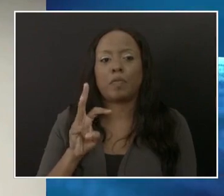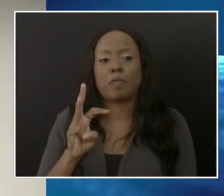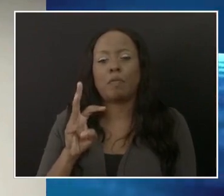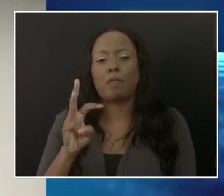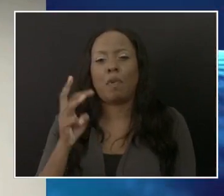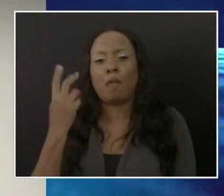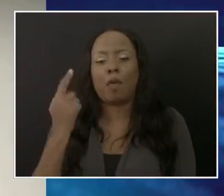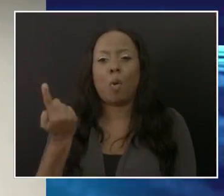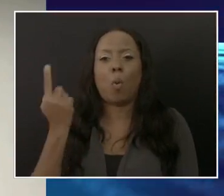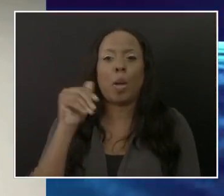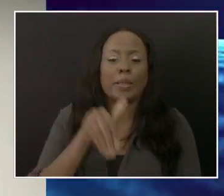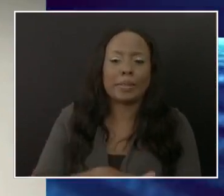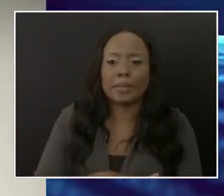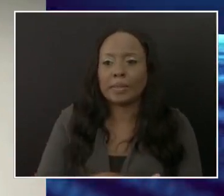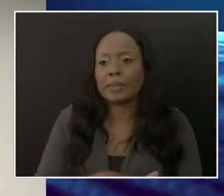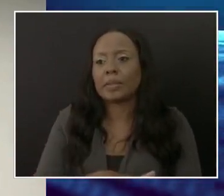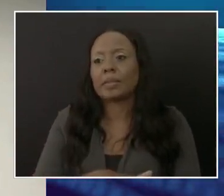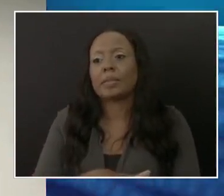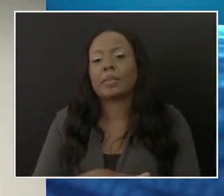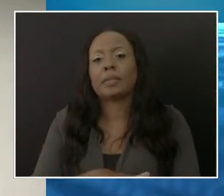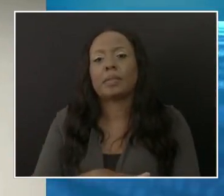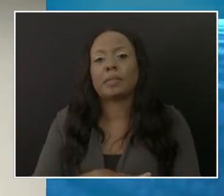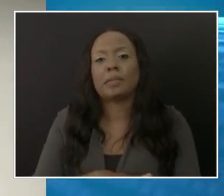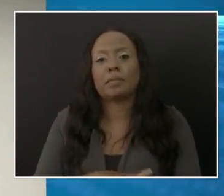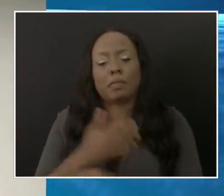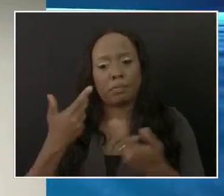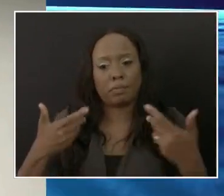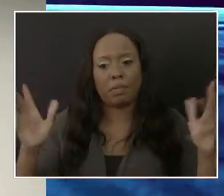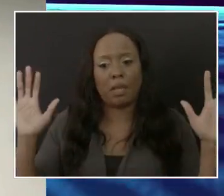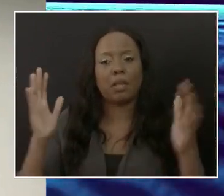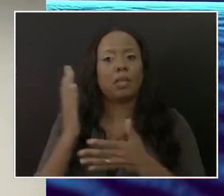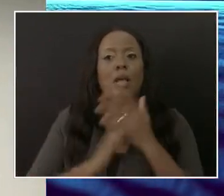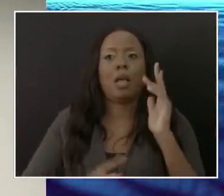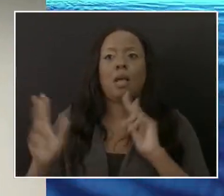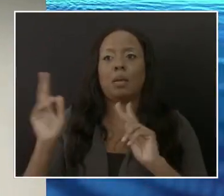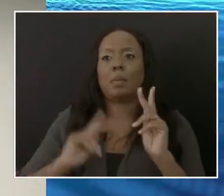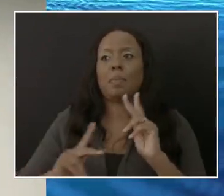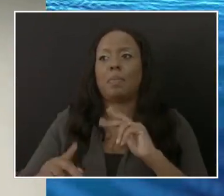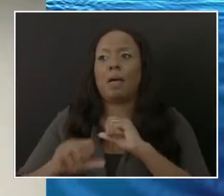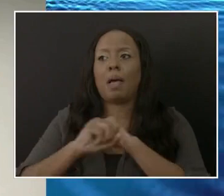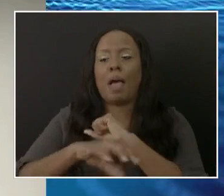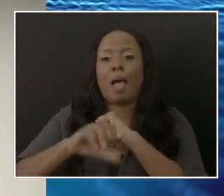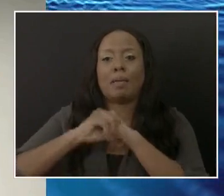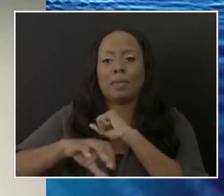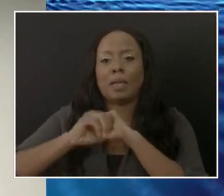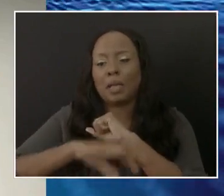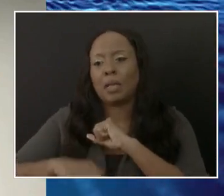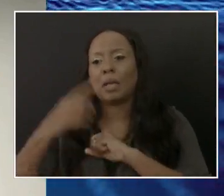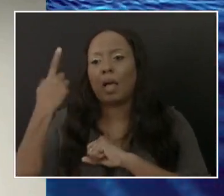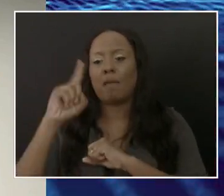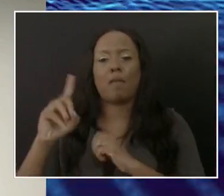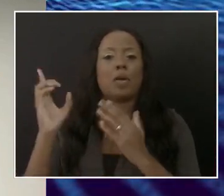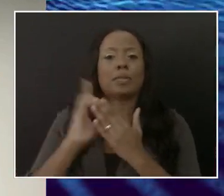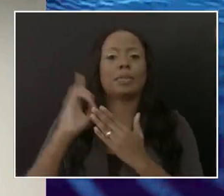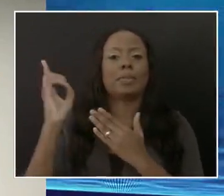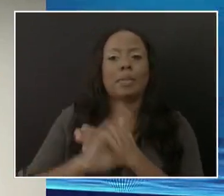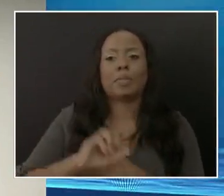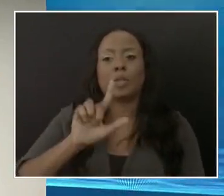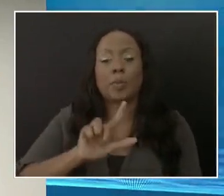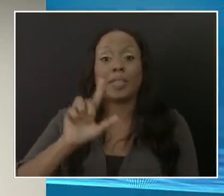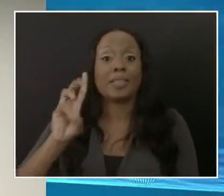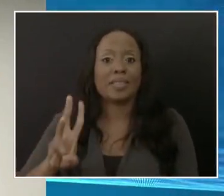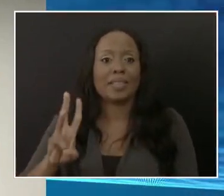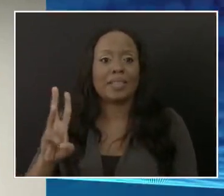among the population about events being held. Some people have even started to advertise for Boxing Day events. Is the COVID-19